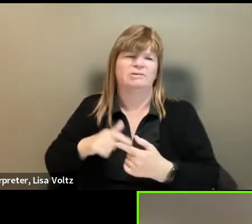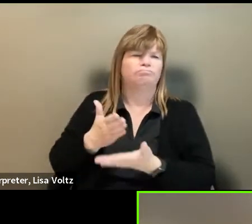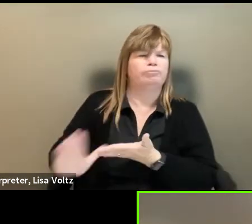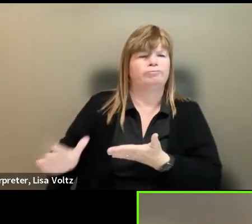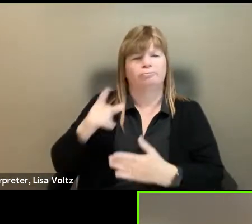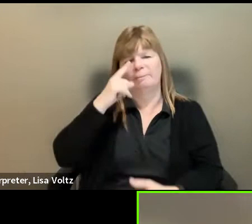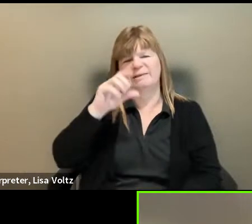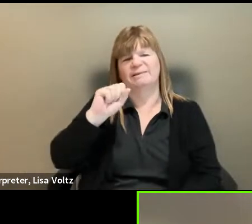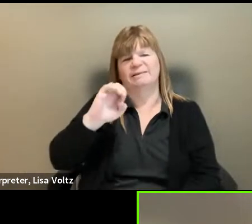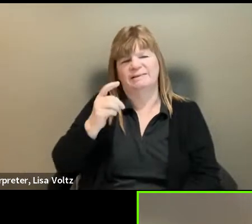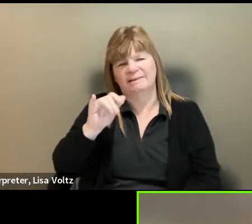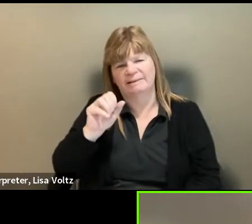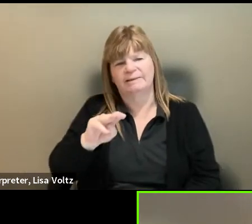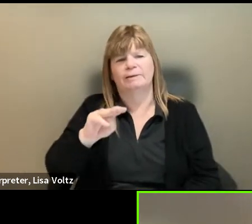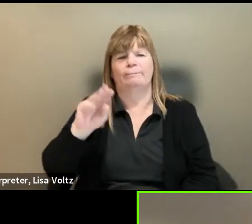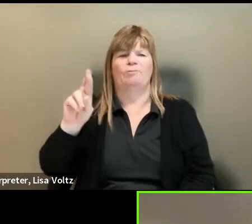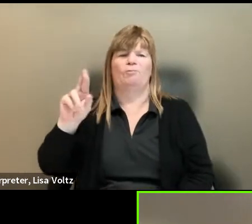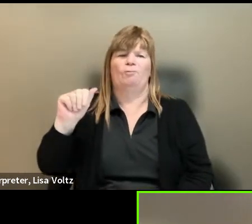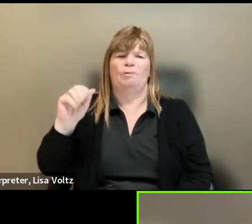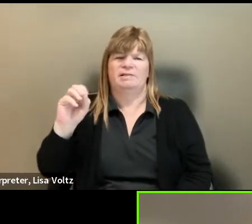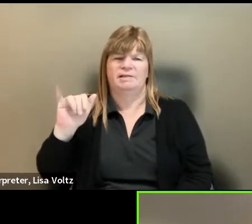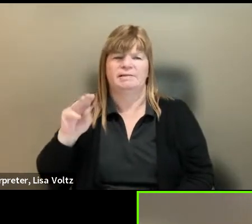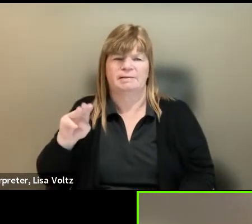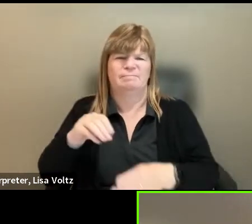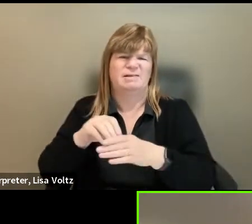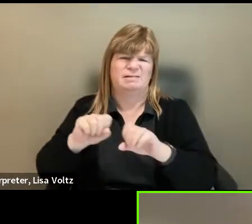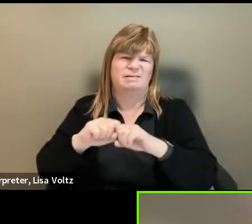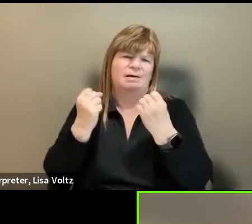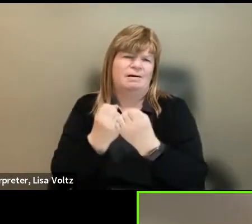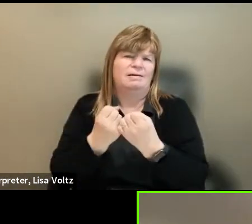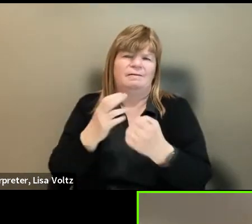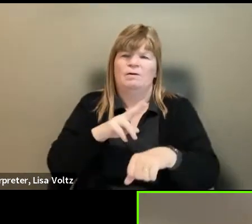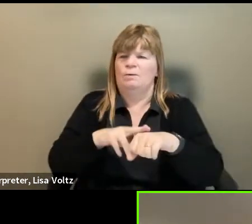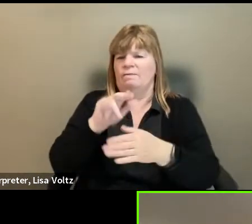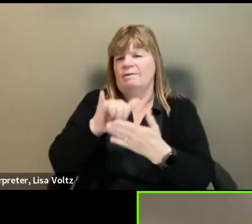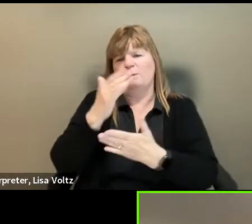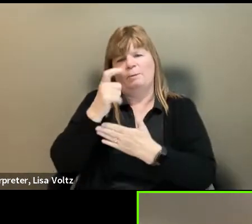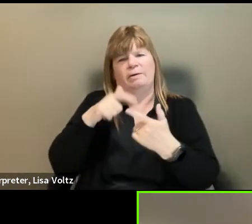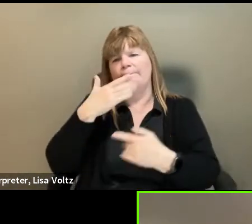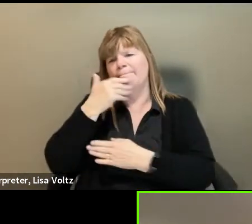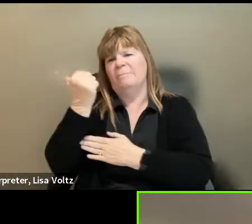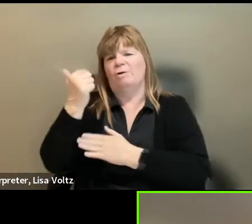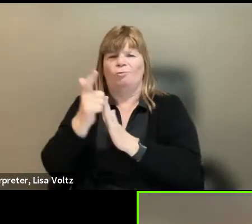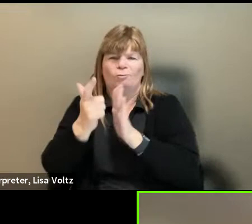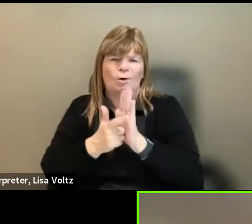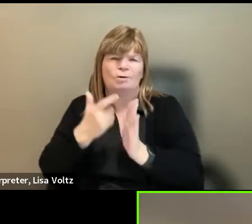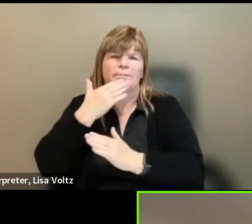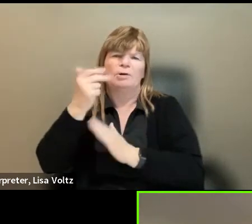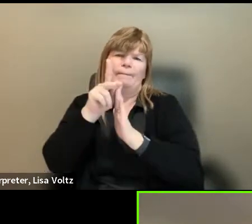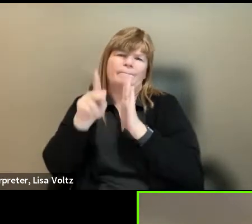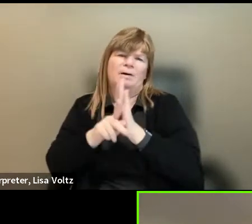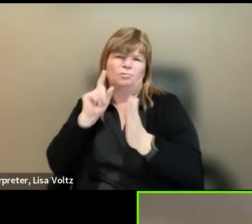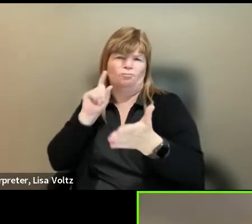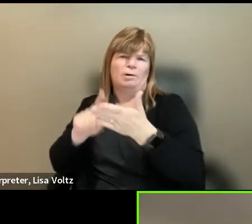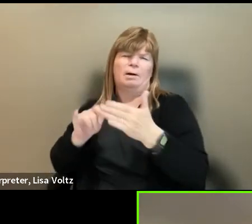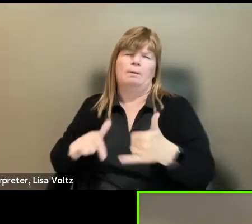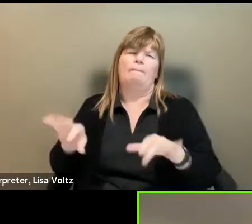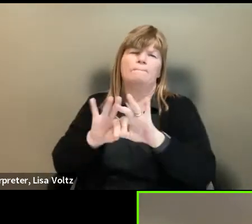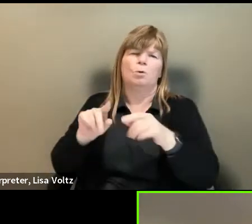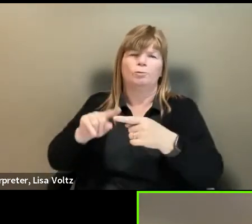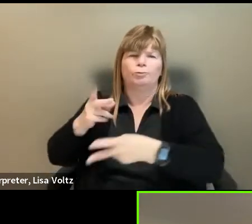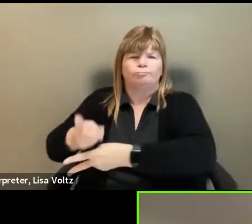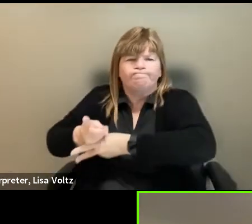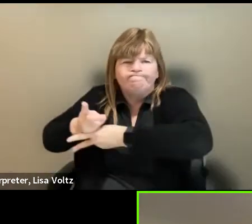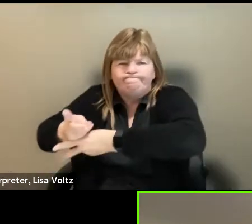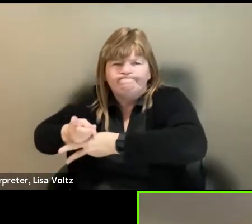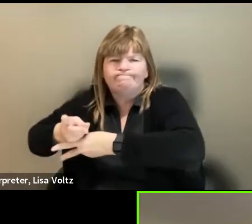and racism in our society. Um, so it's, of course, why we need better laws and policies that, that recognize how important caregiving is to